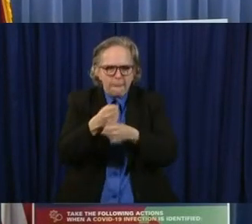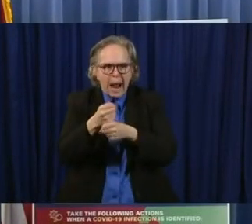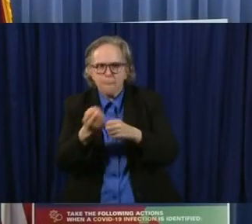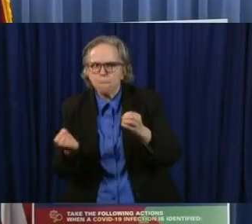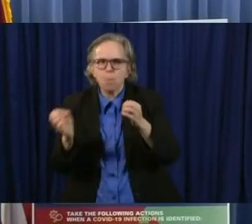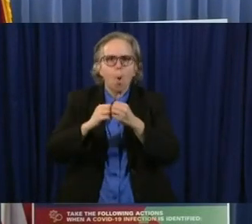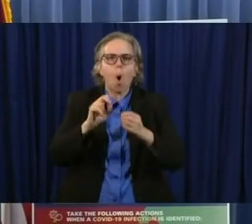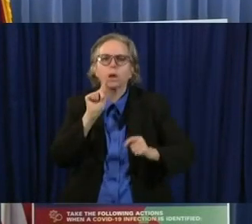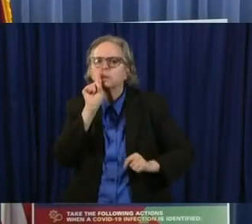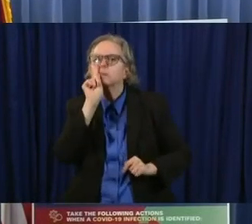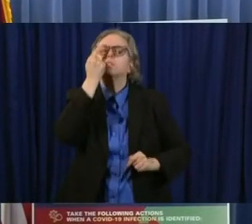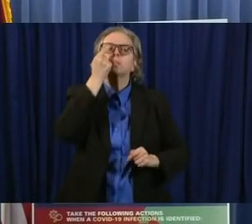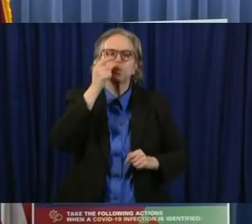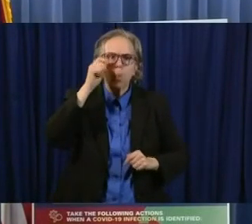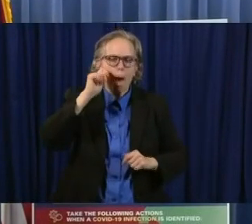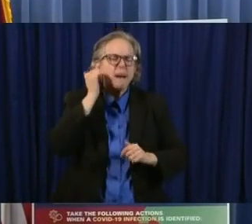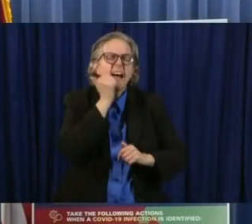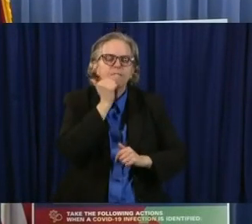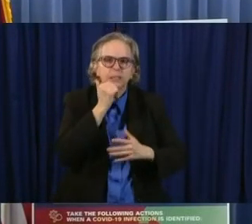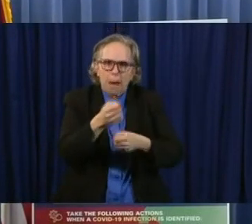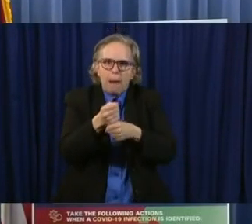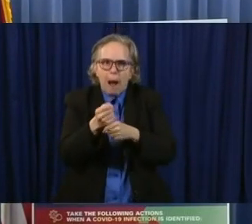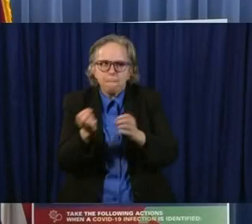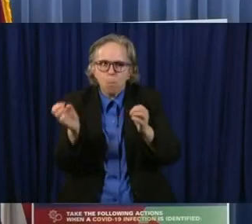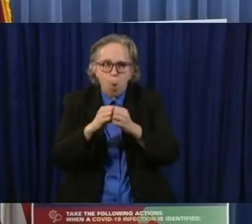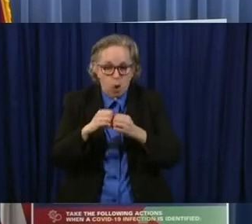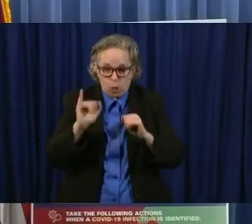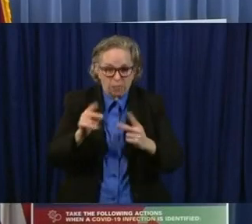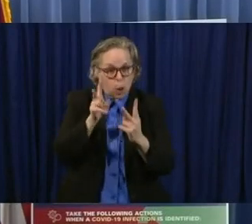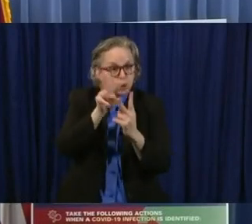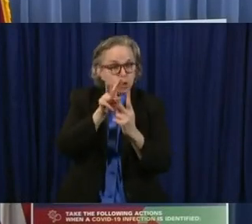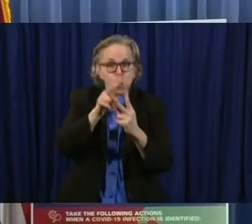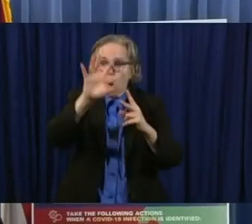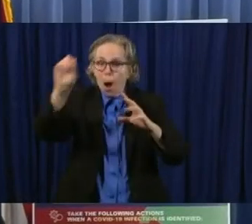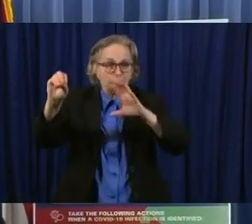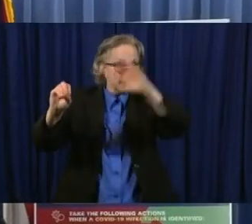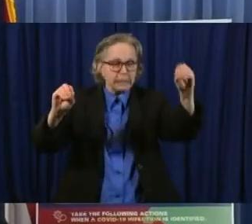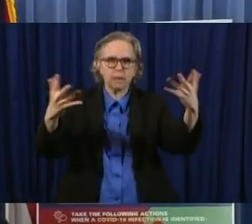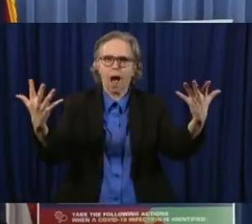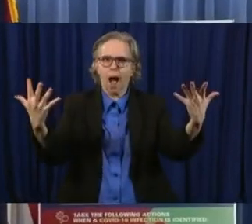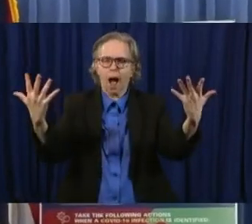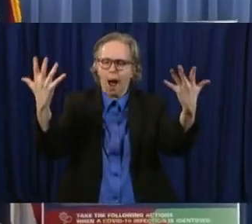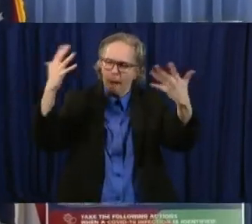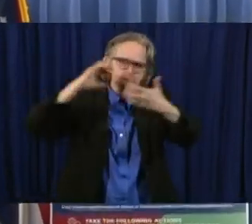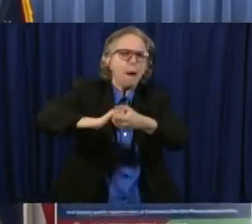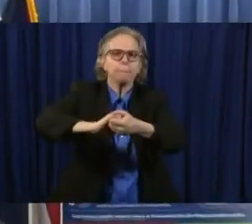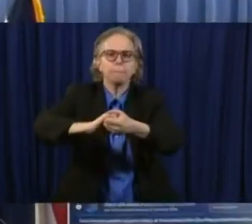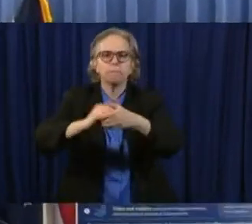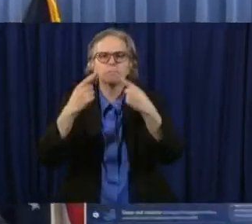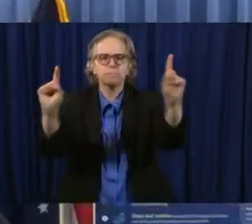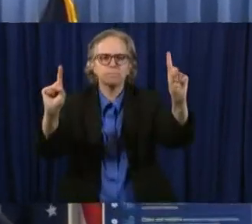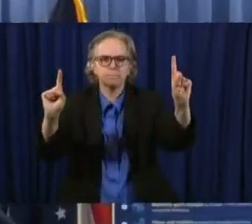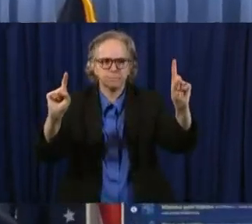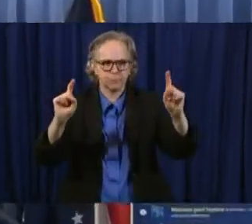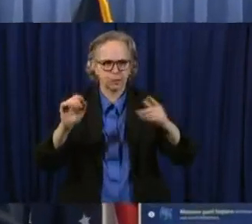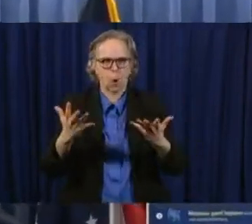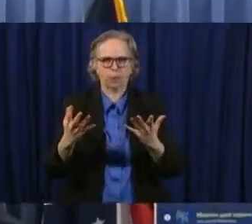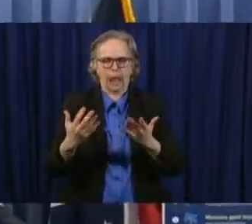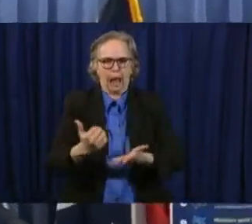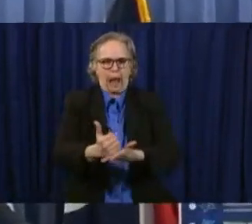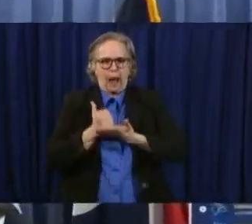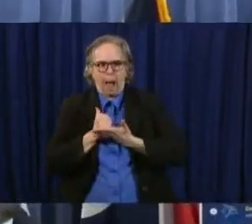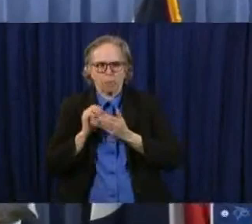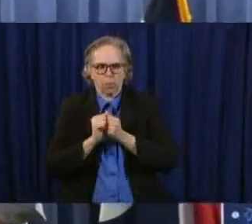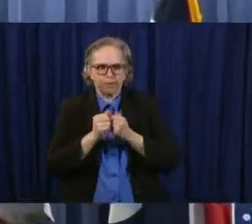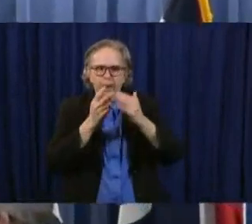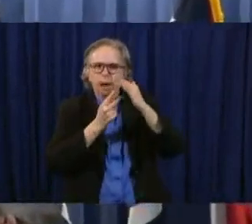day. So those two things coming together, this is what may looks like. This is what our projection is. We'll start April